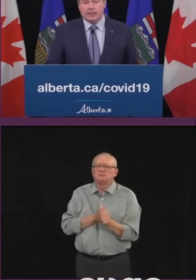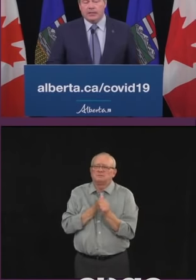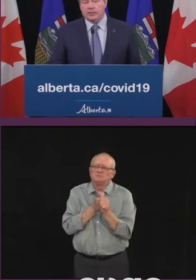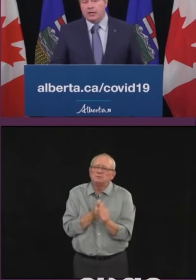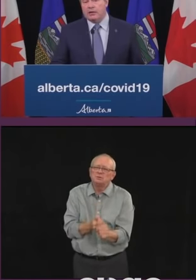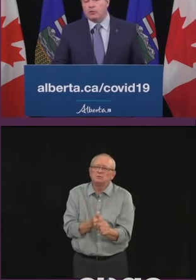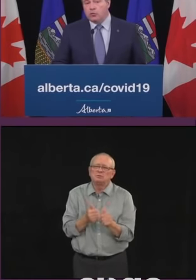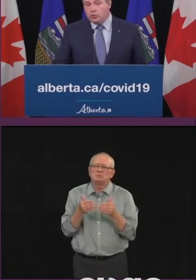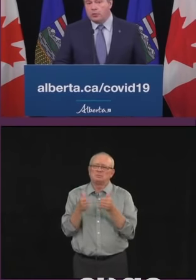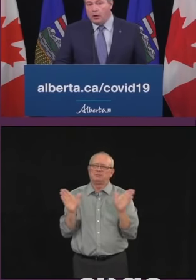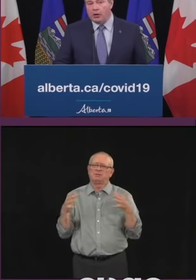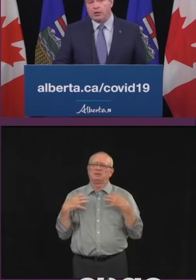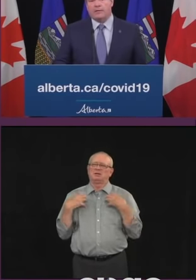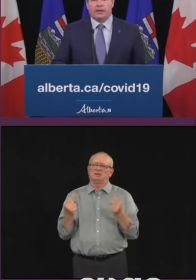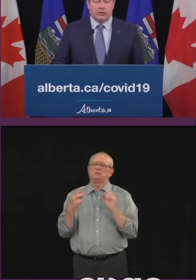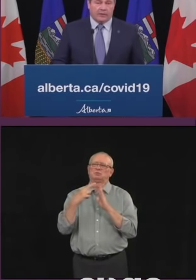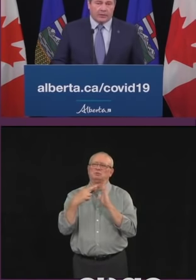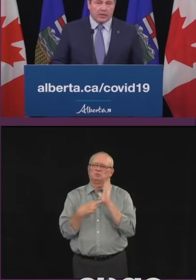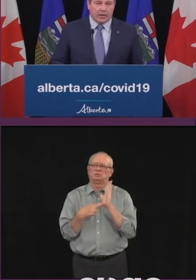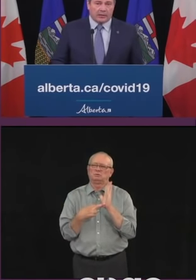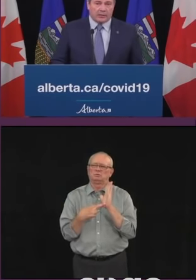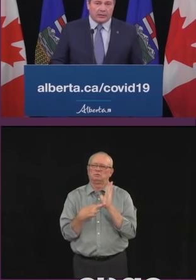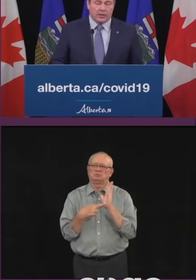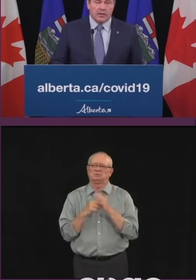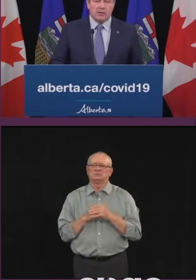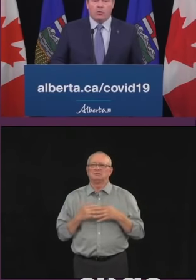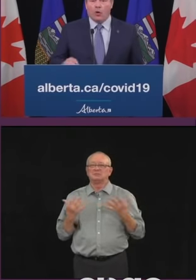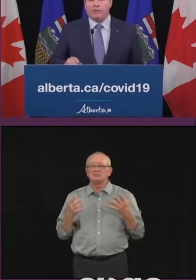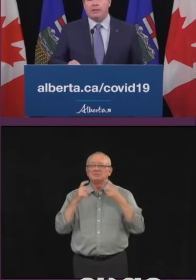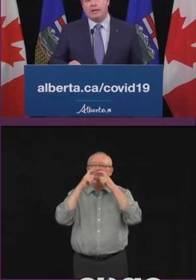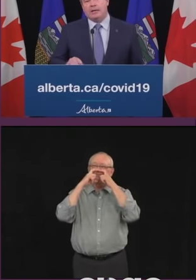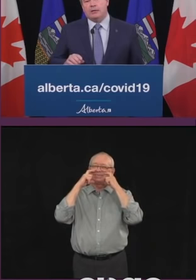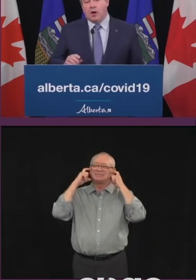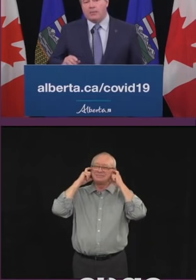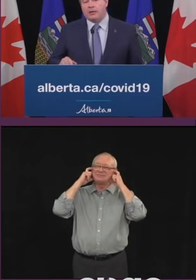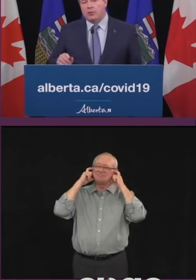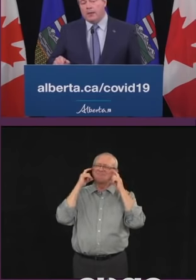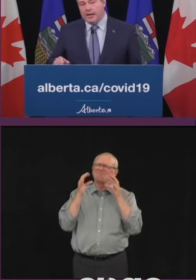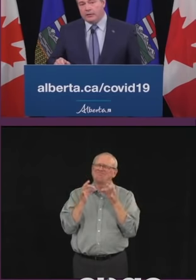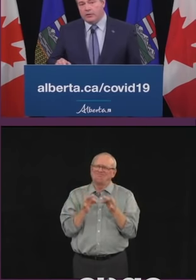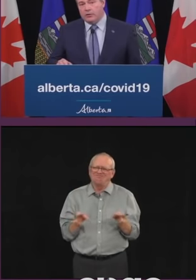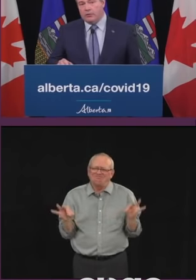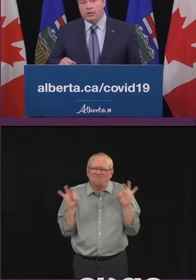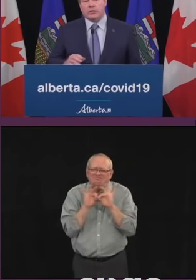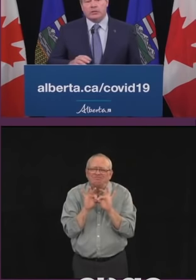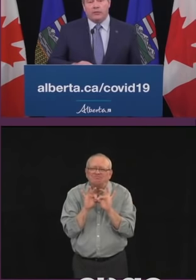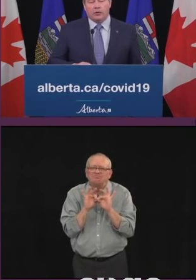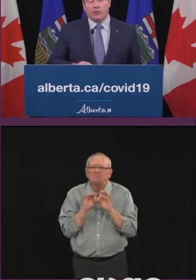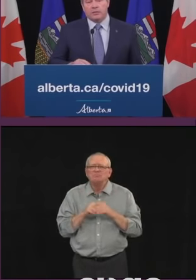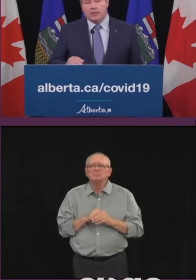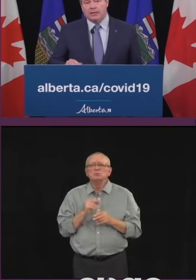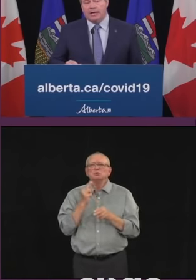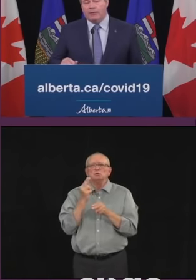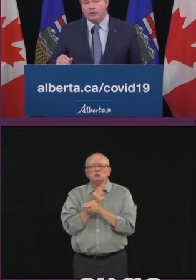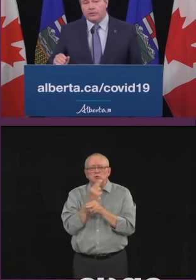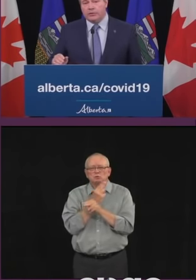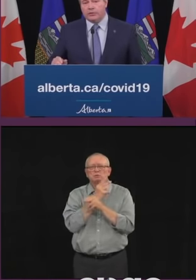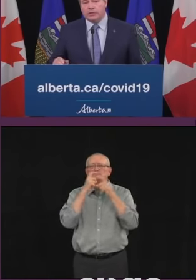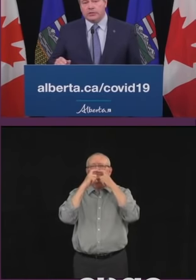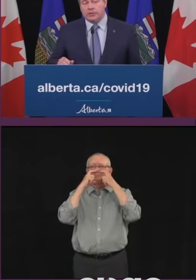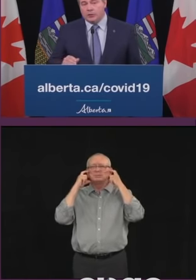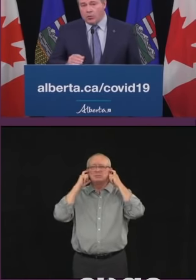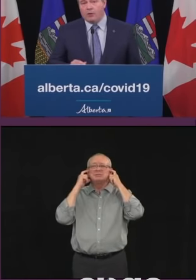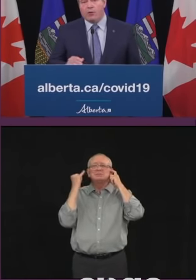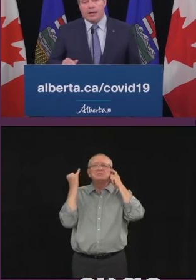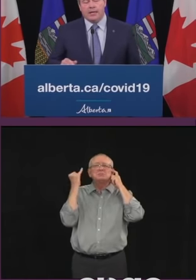Masking is a crucial part of this guidance. Wearing a non-medical mask when it's difficult to maintain physical